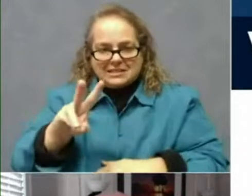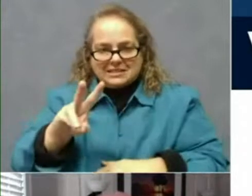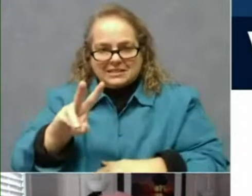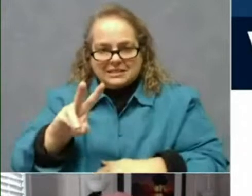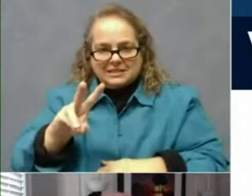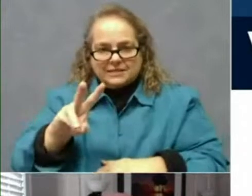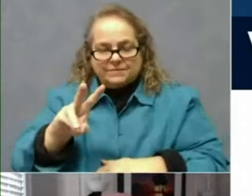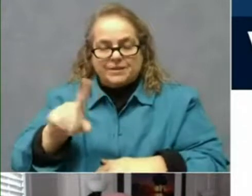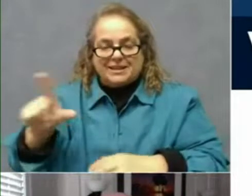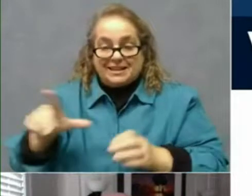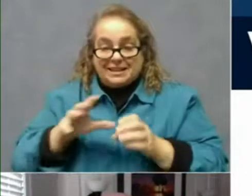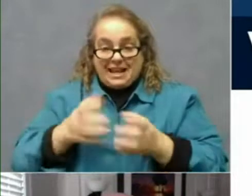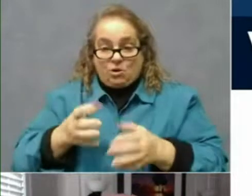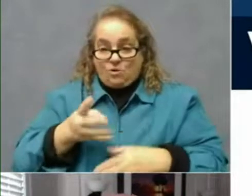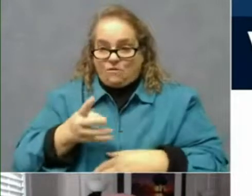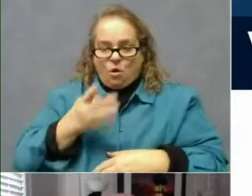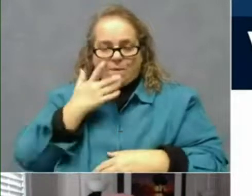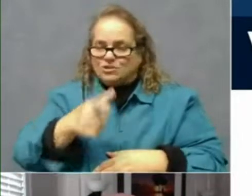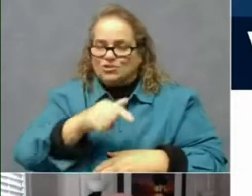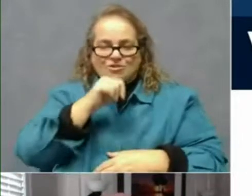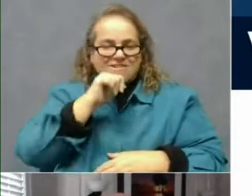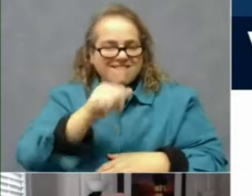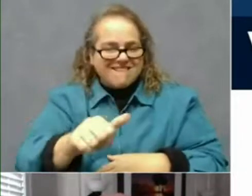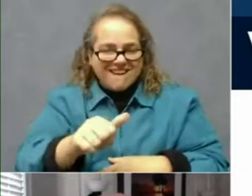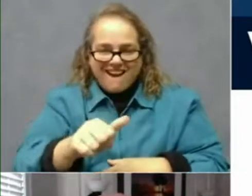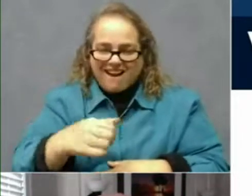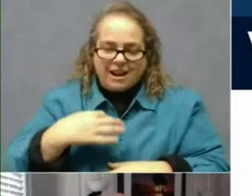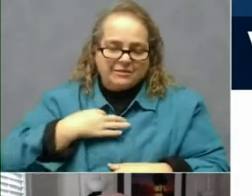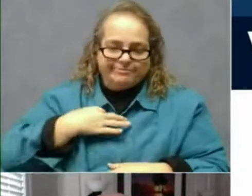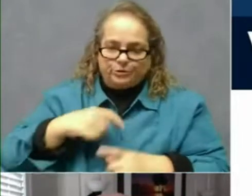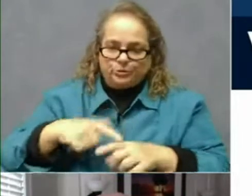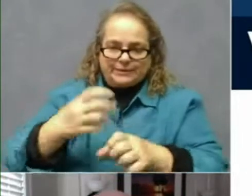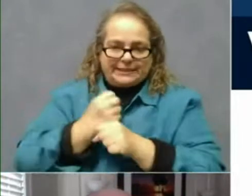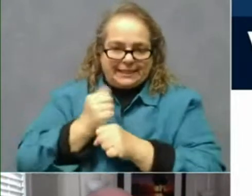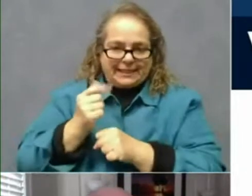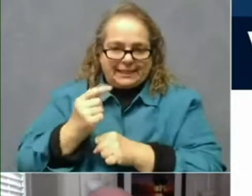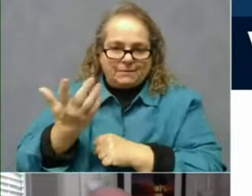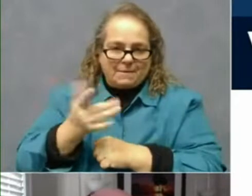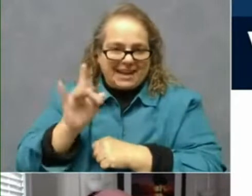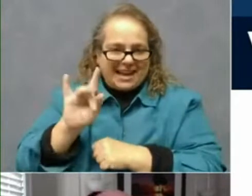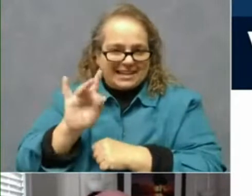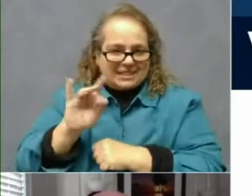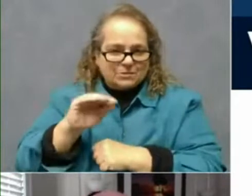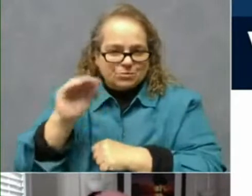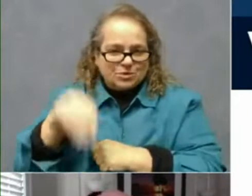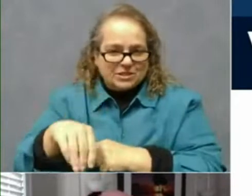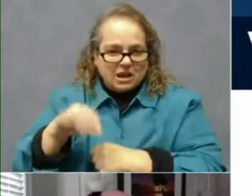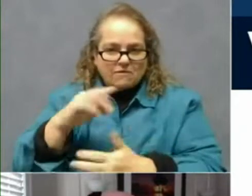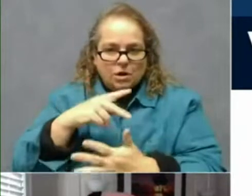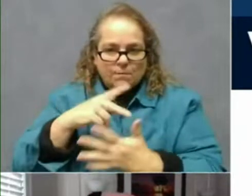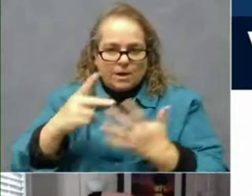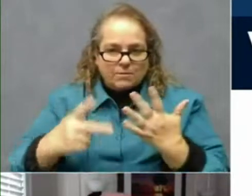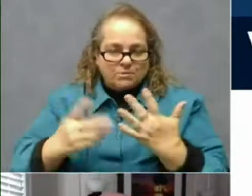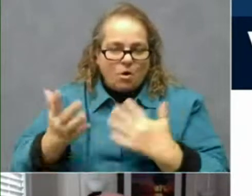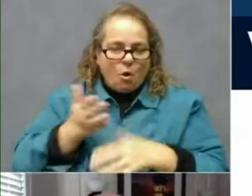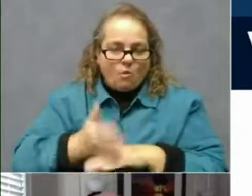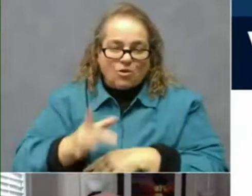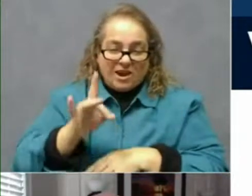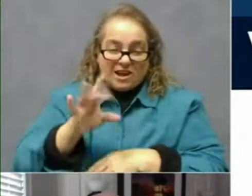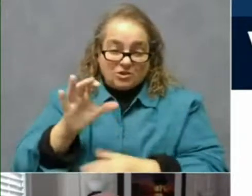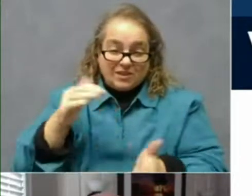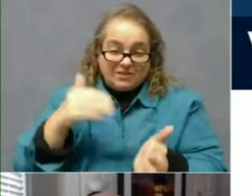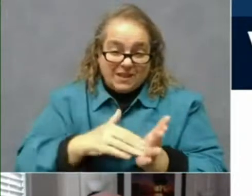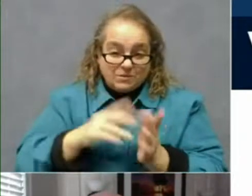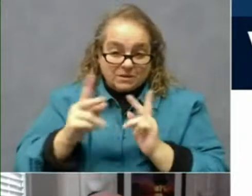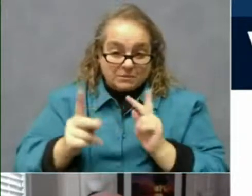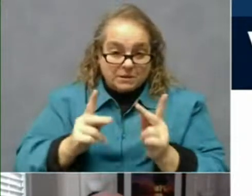even eligible to get this. And that's probably about 18% or so of the population, which is over 800,000 people. If we could have the next